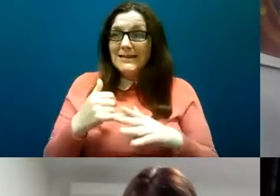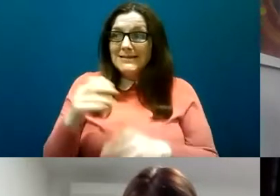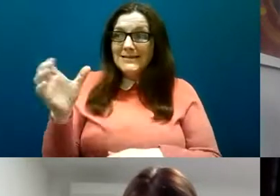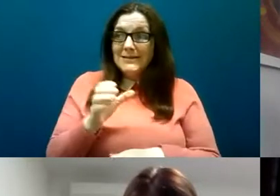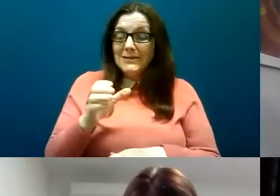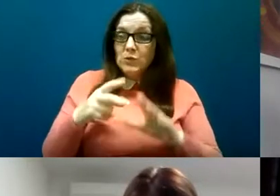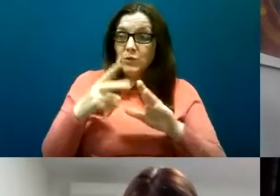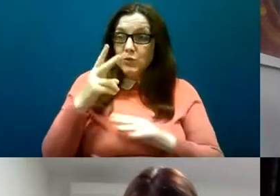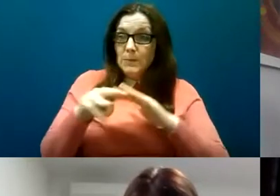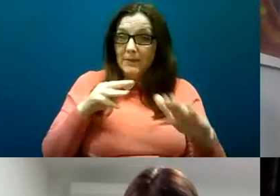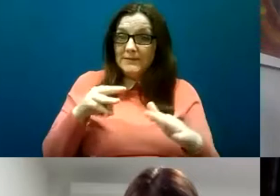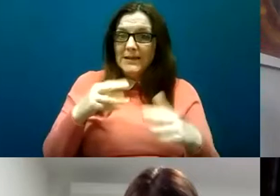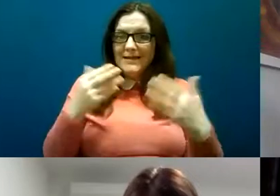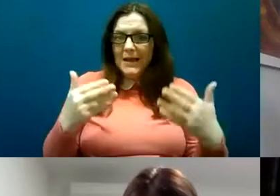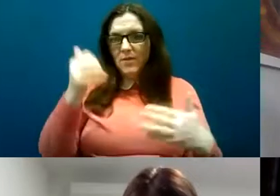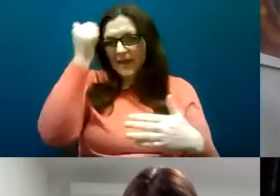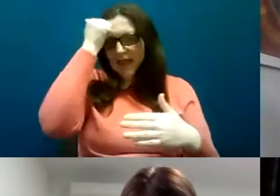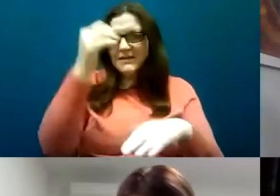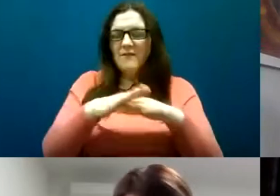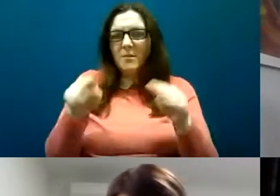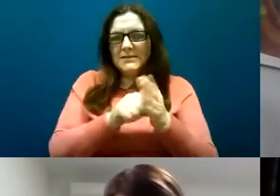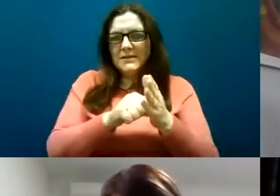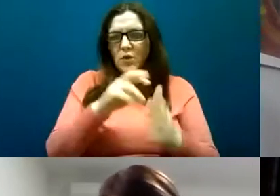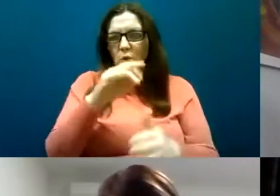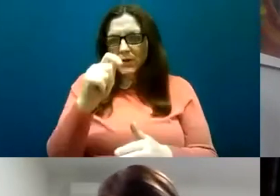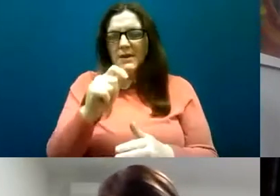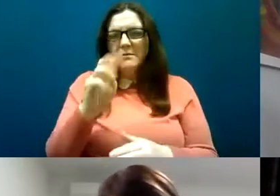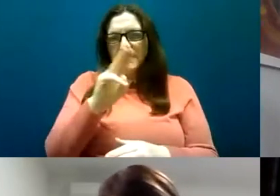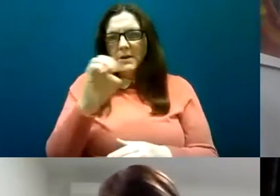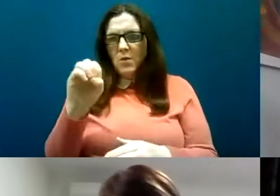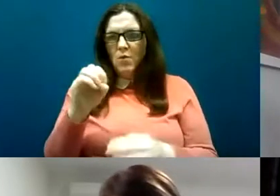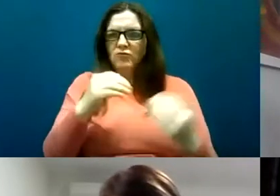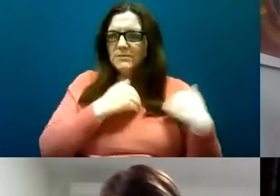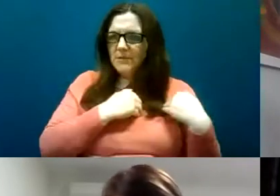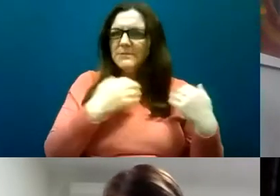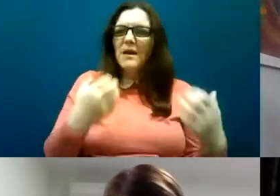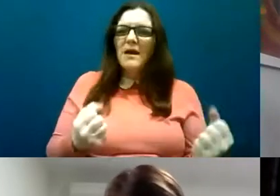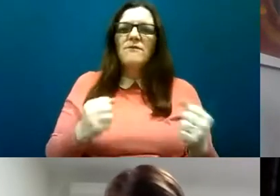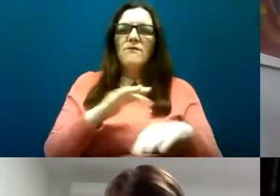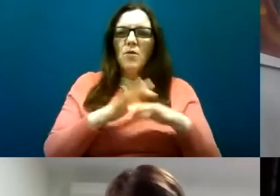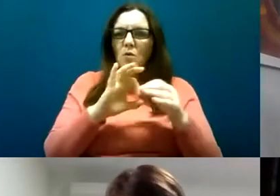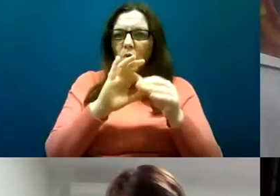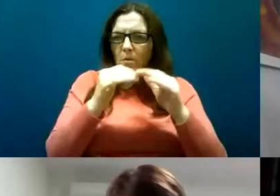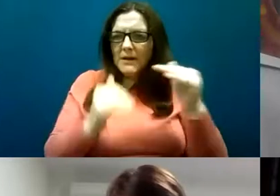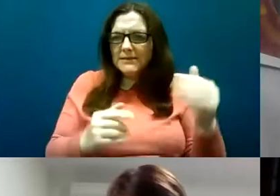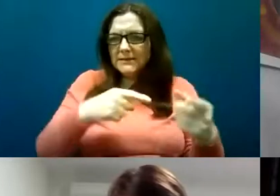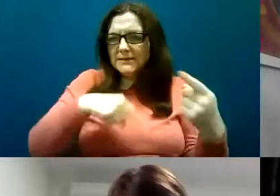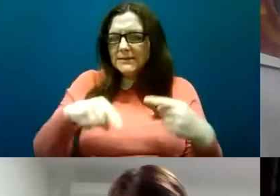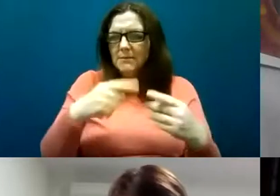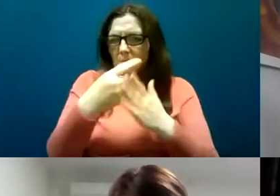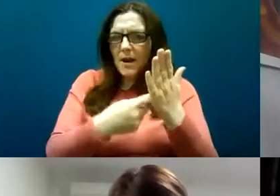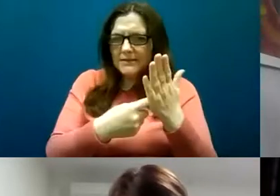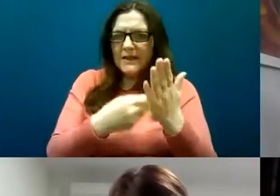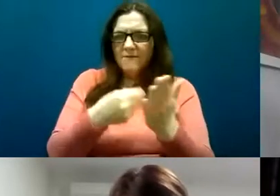as the head of the business unit as you say as the principal officer with responsibility for homelessness policy